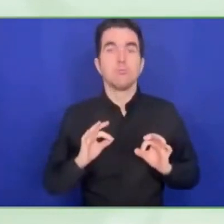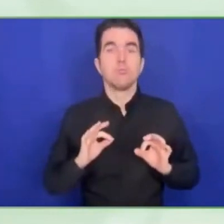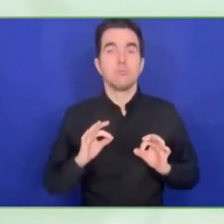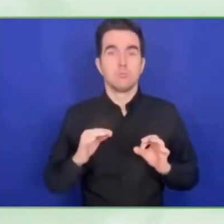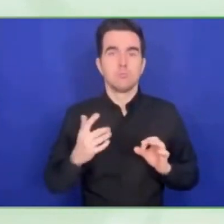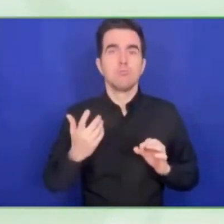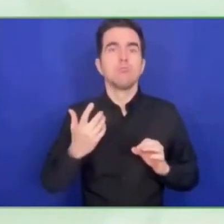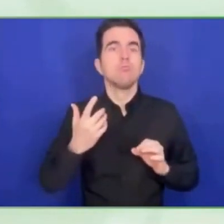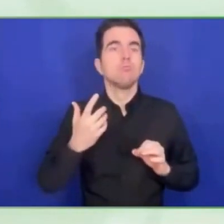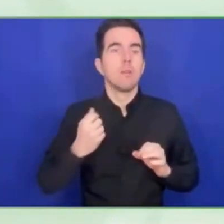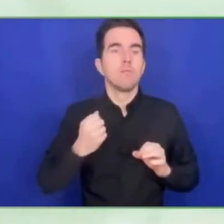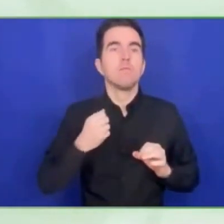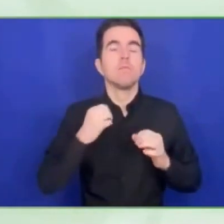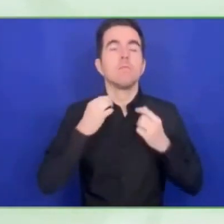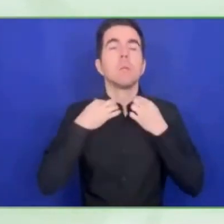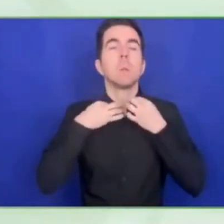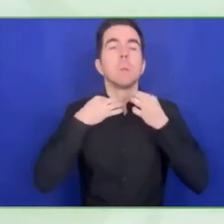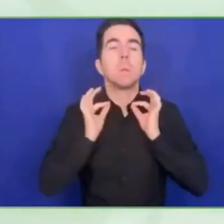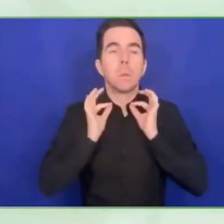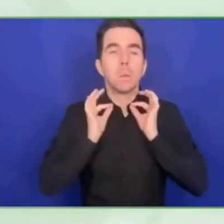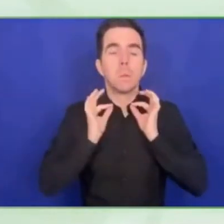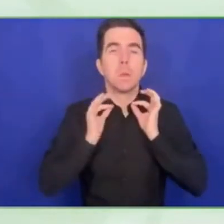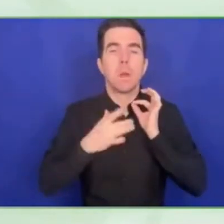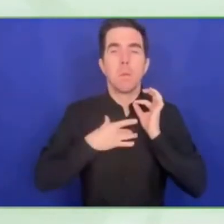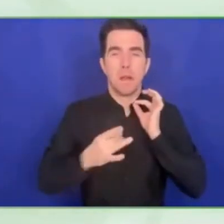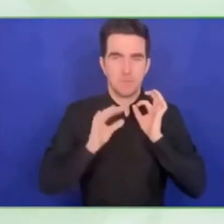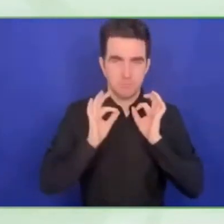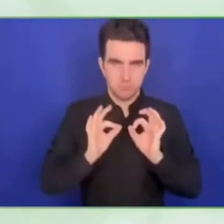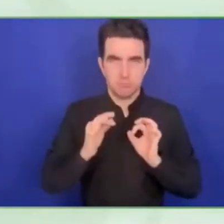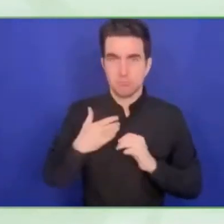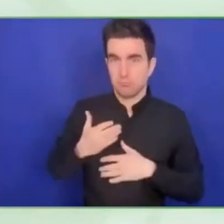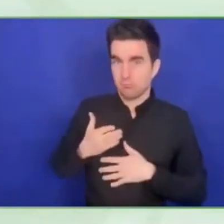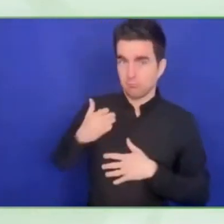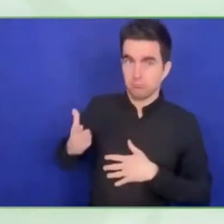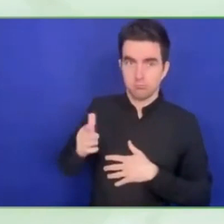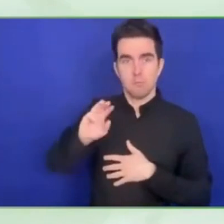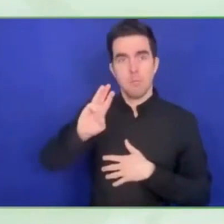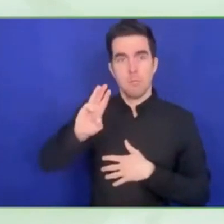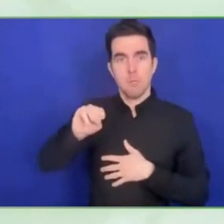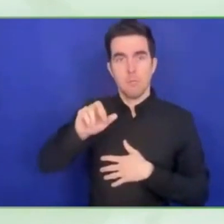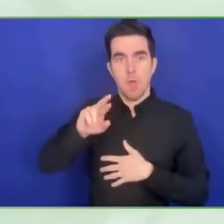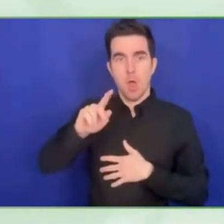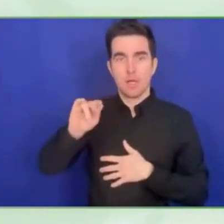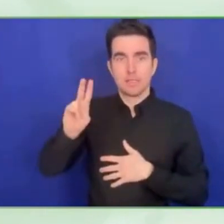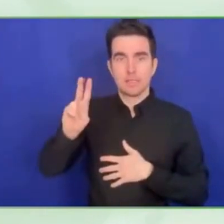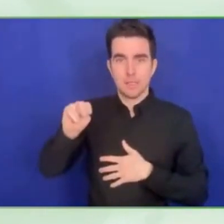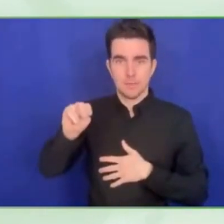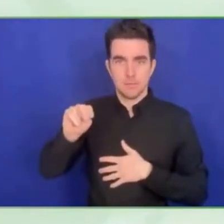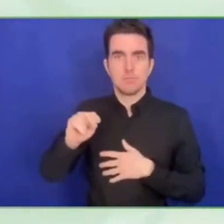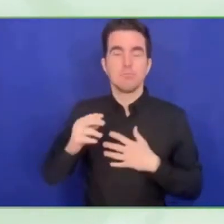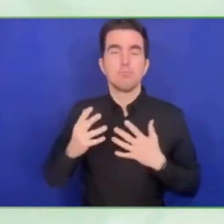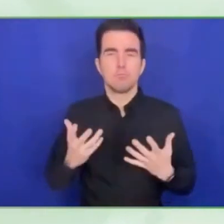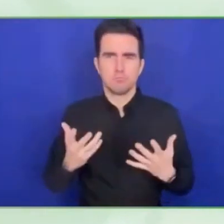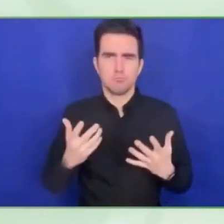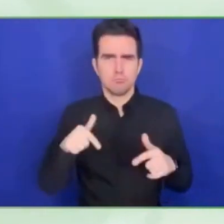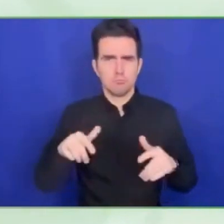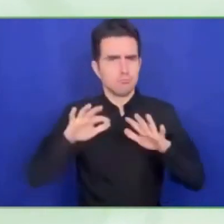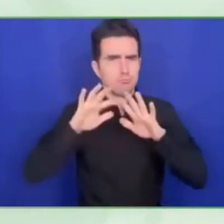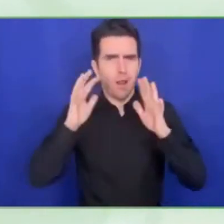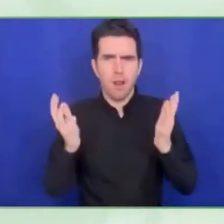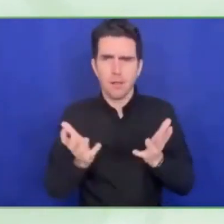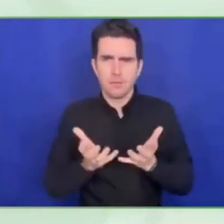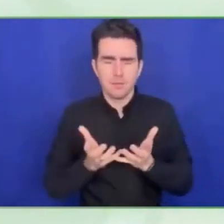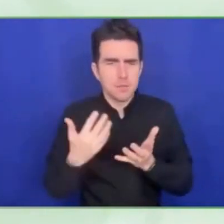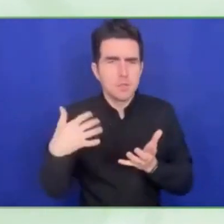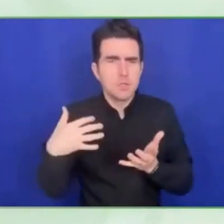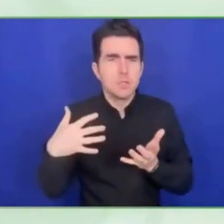us quicker than we can react. You've all heard that we are living now in the fourth industrial revolution.